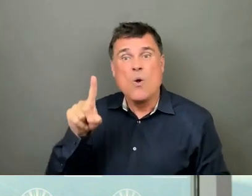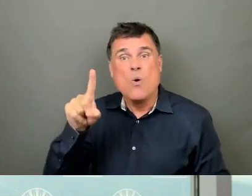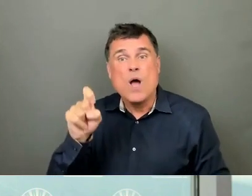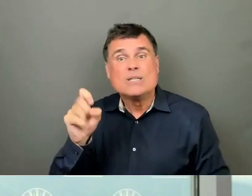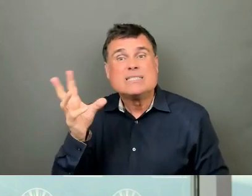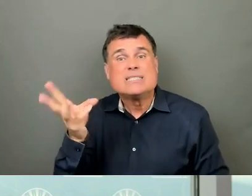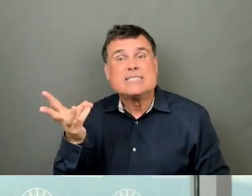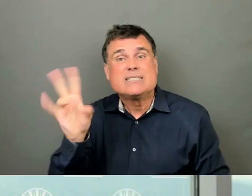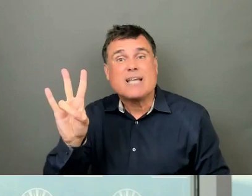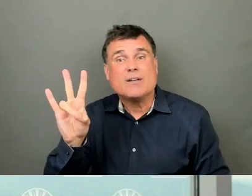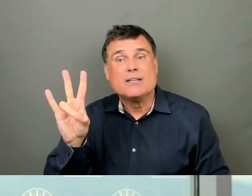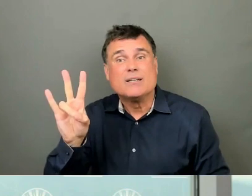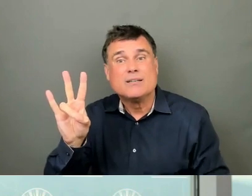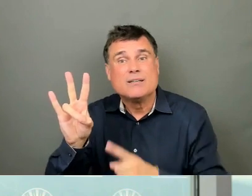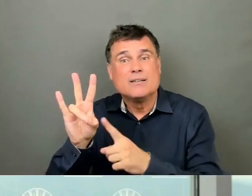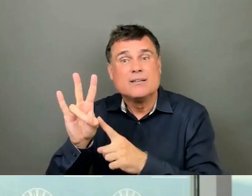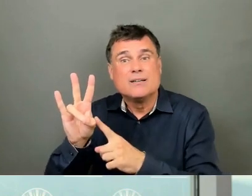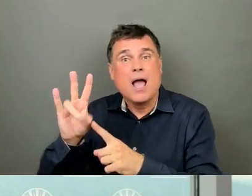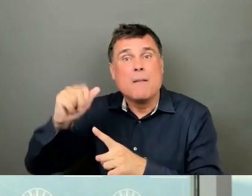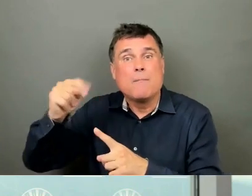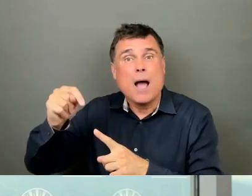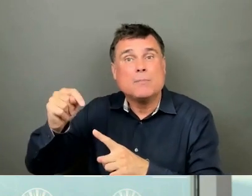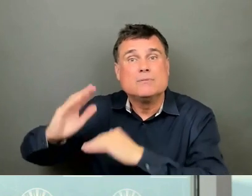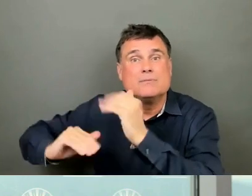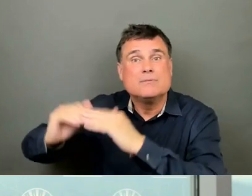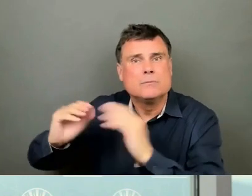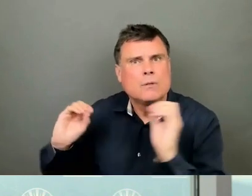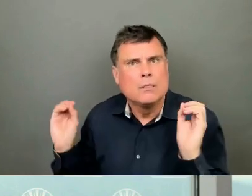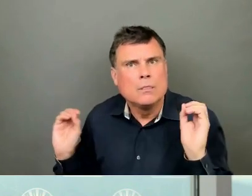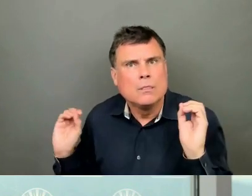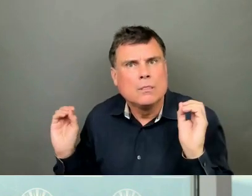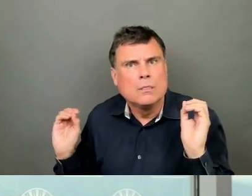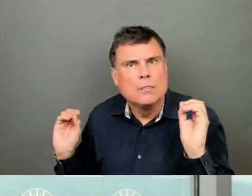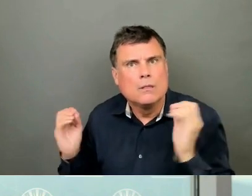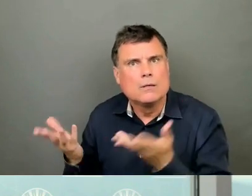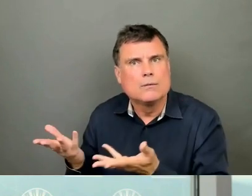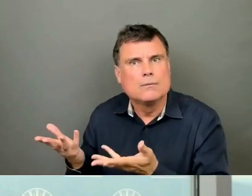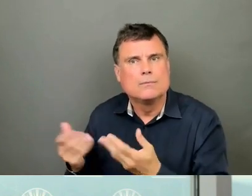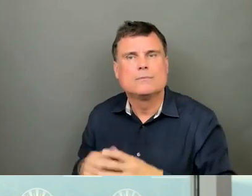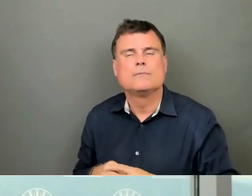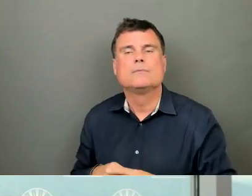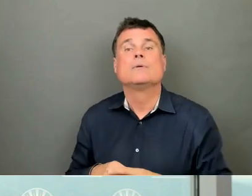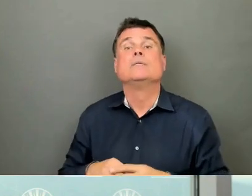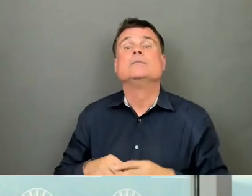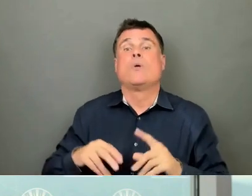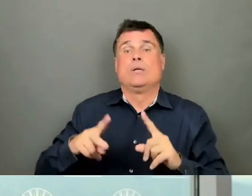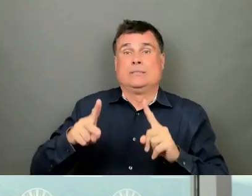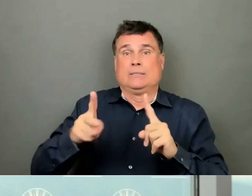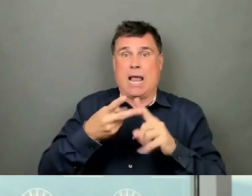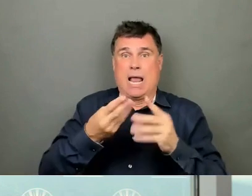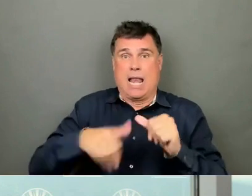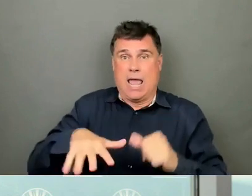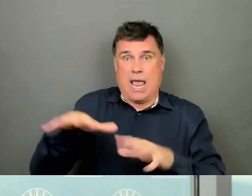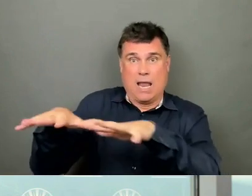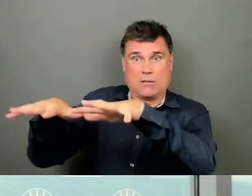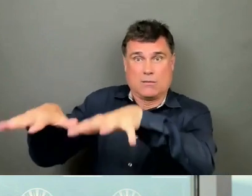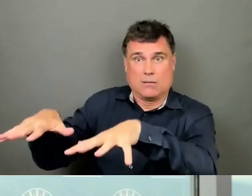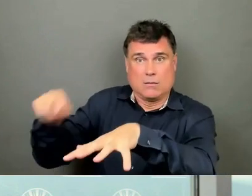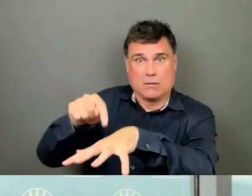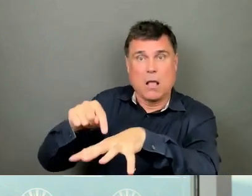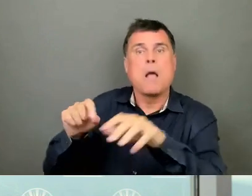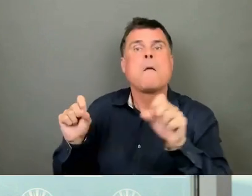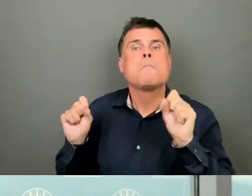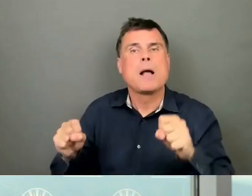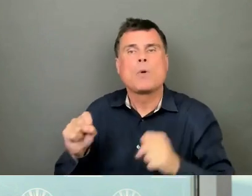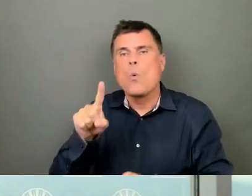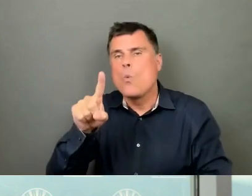yet commenced construction. At the second building site, there is a prospect of 132 rental homes on the property